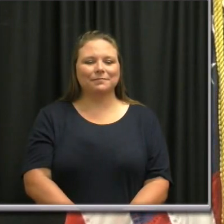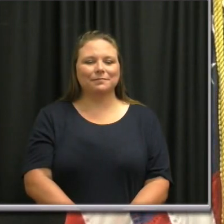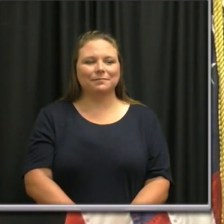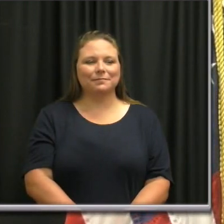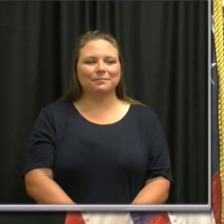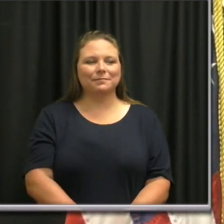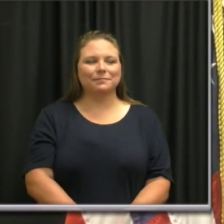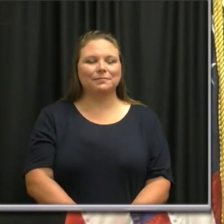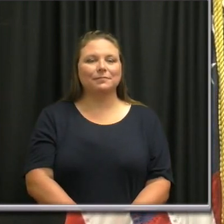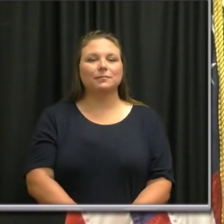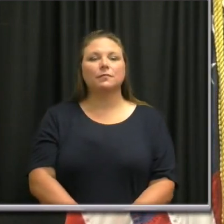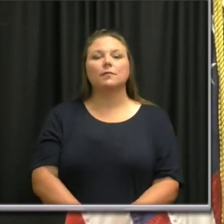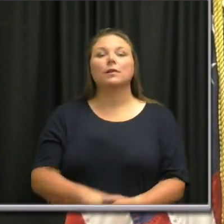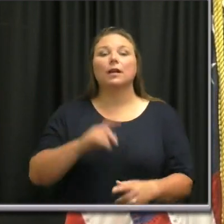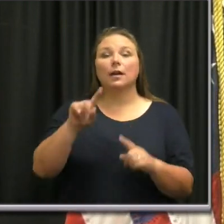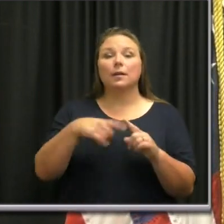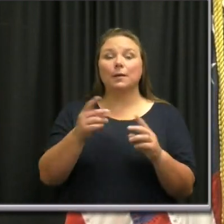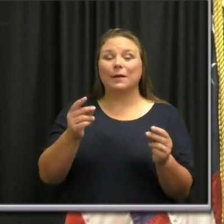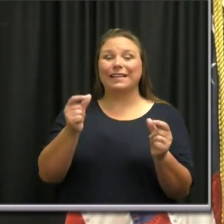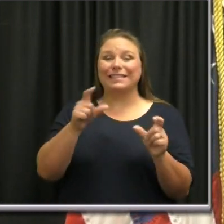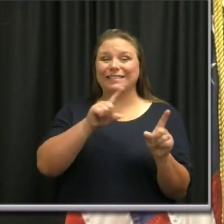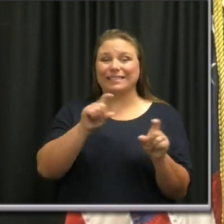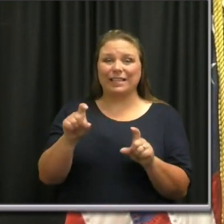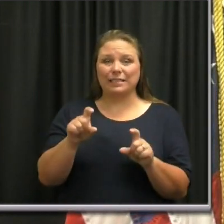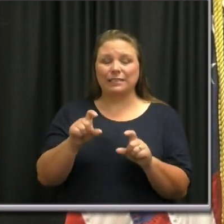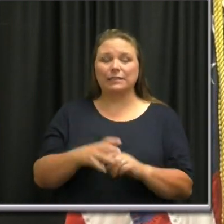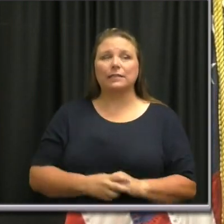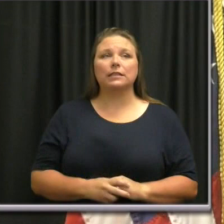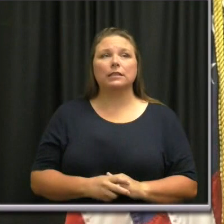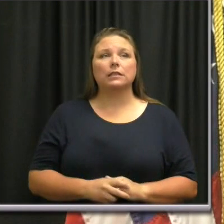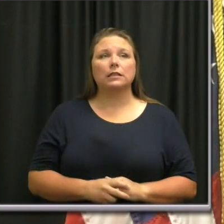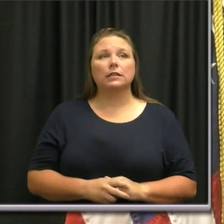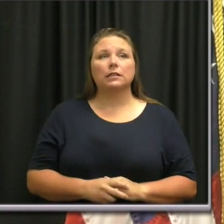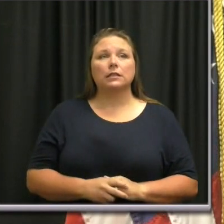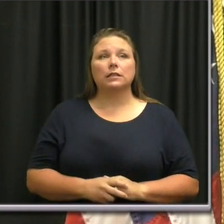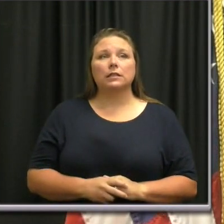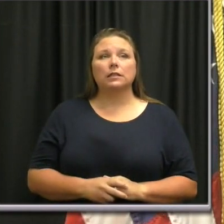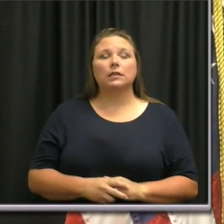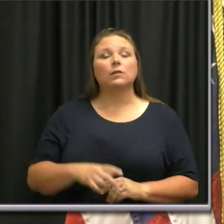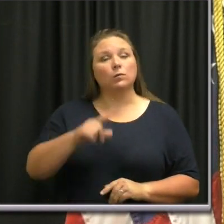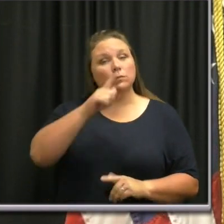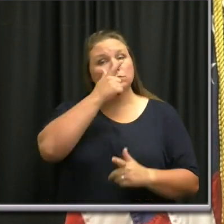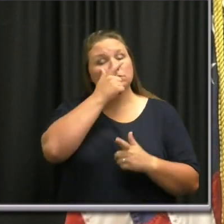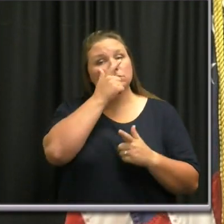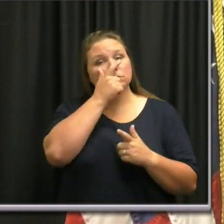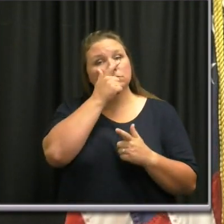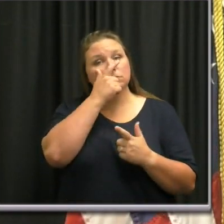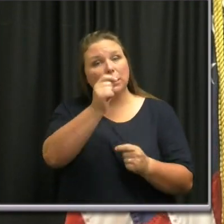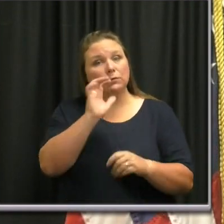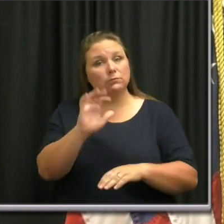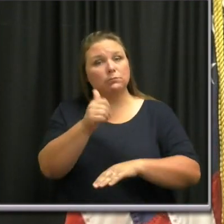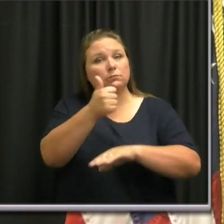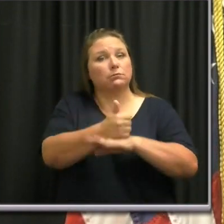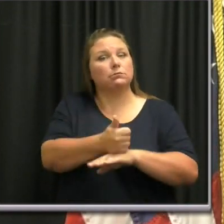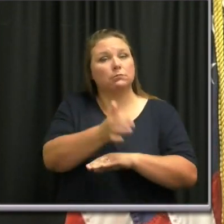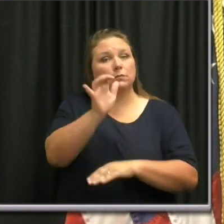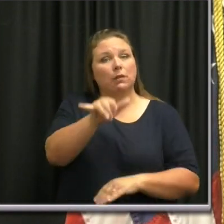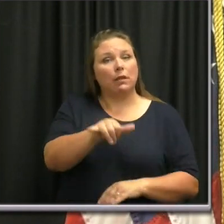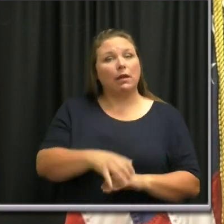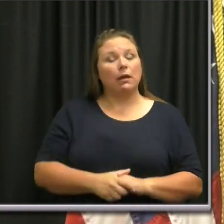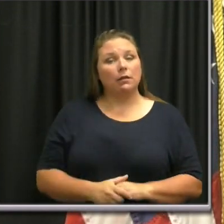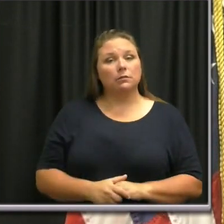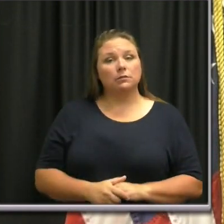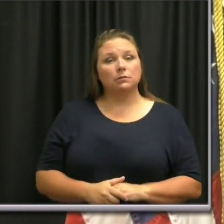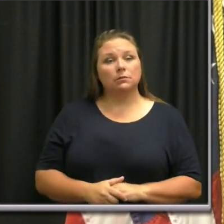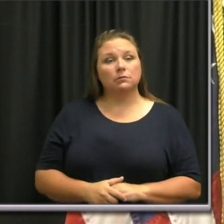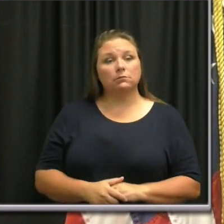Uh, as for instant testing, we really are very interested in implementing this as